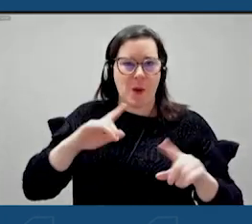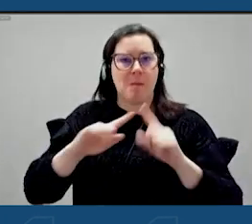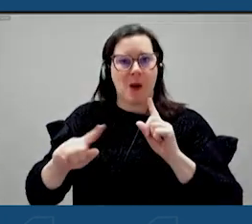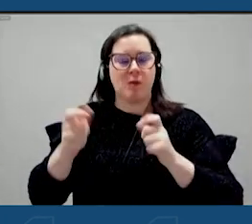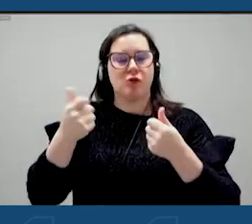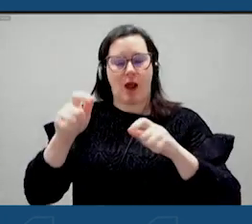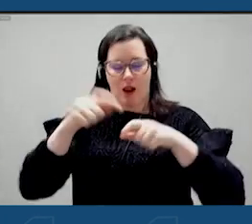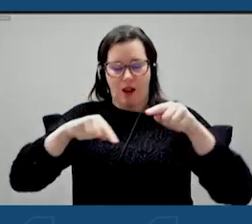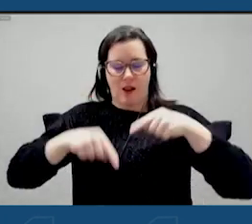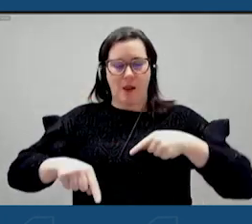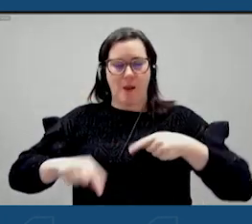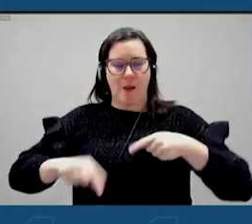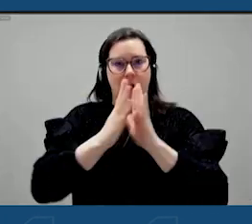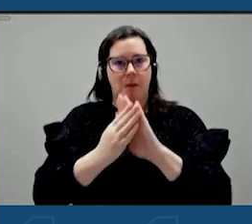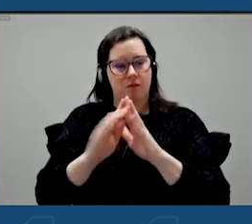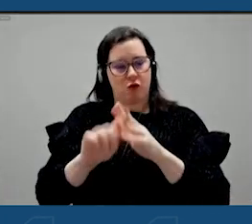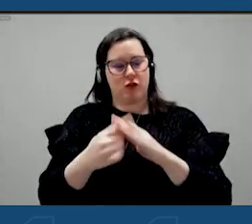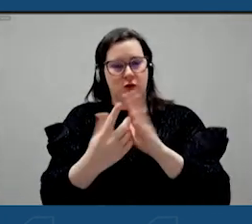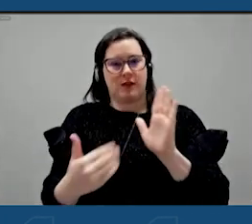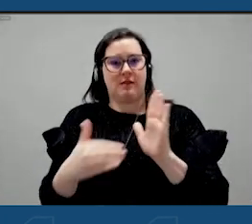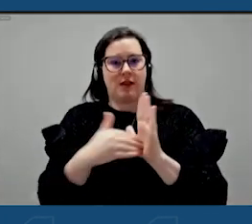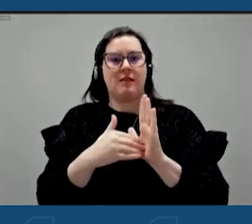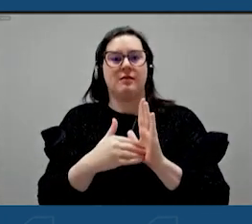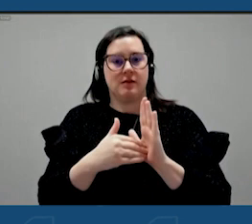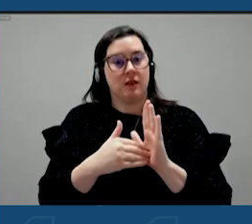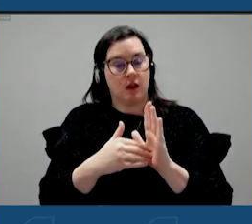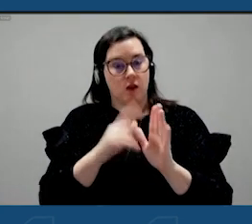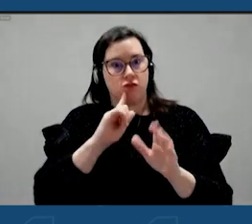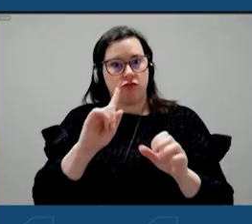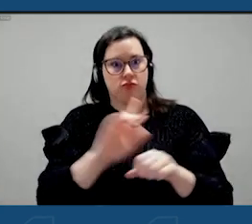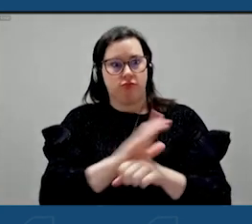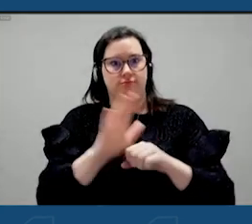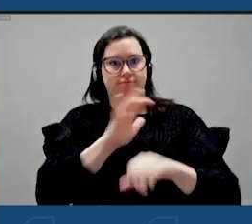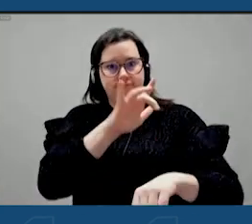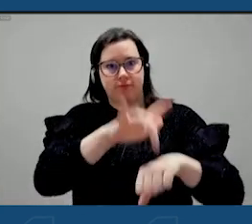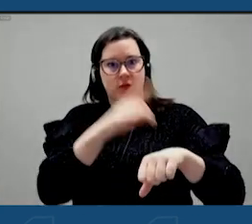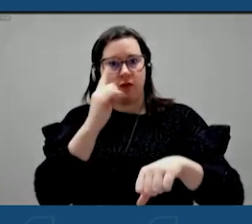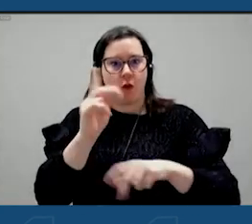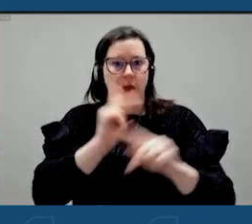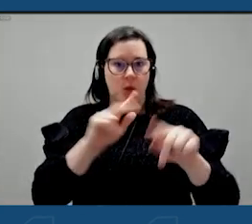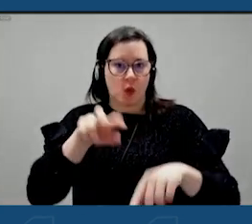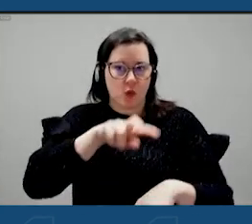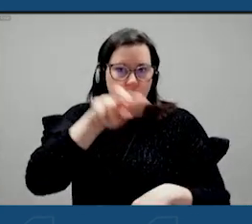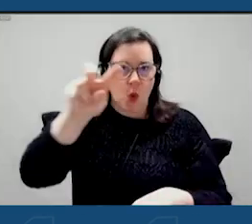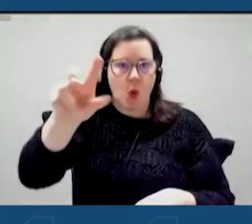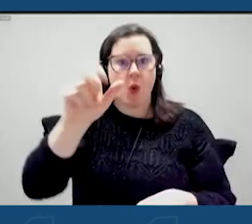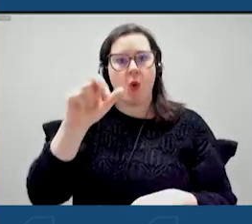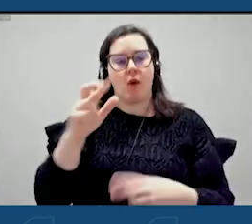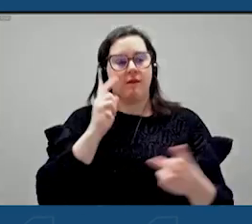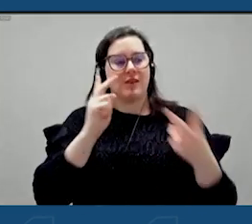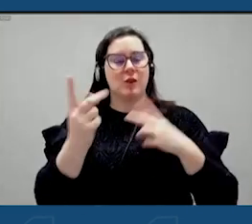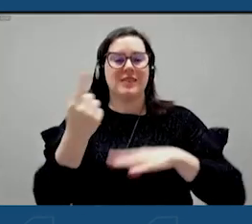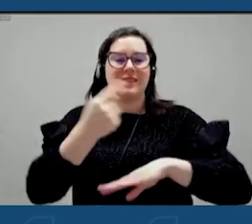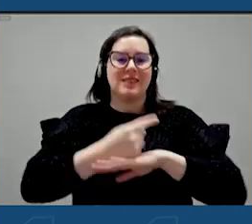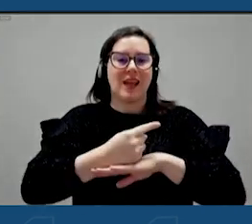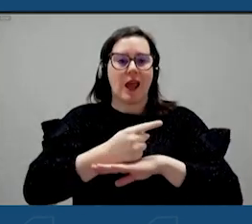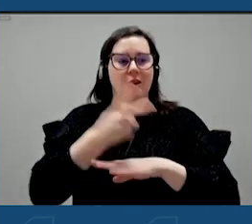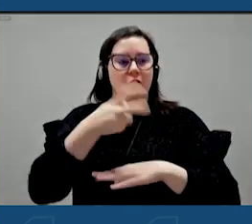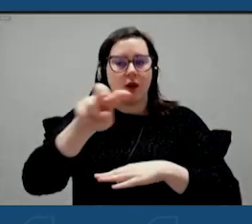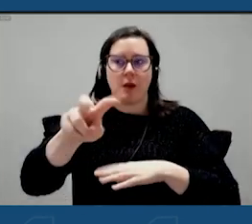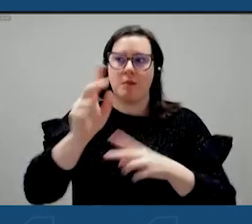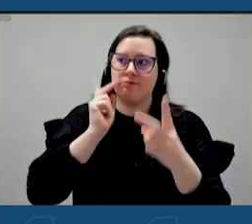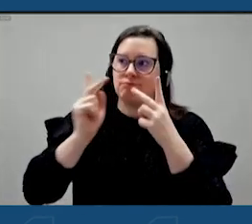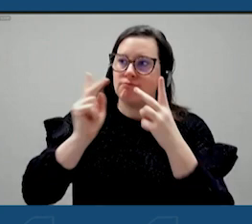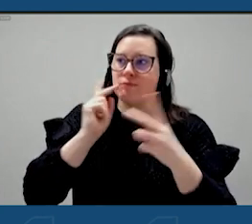like they did a long time ago. And also be a real destination for tourists and local visitors, the day-trippers, the people who are going to also